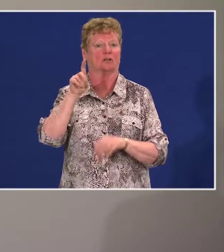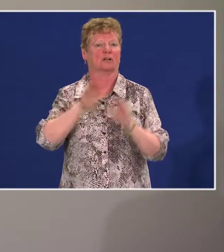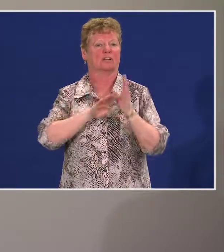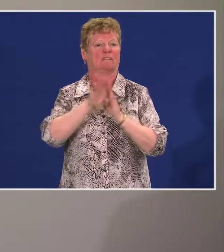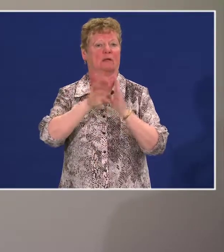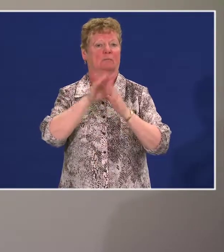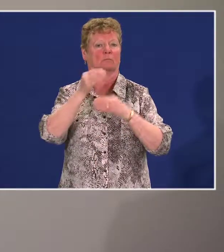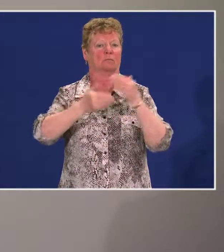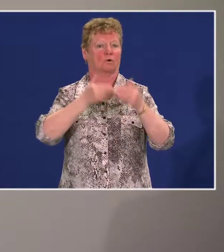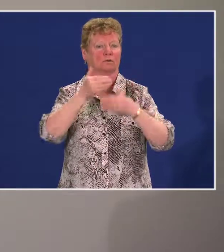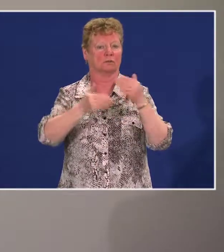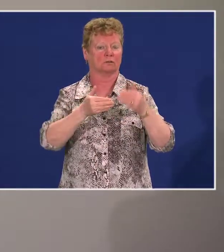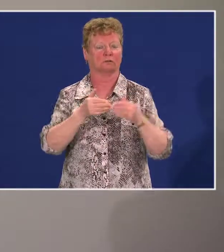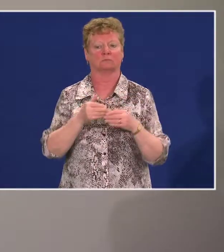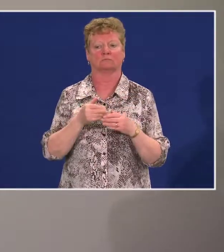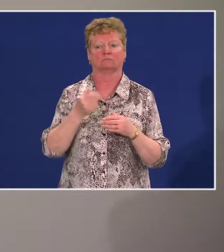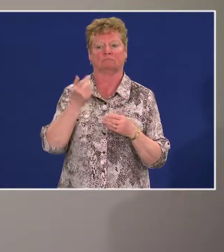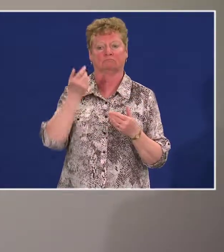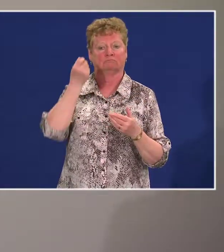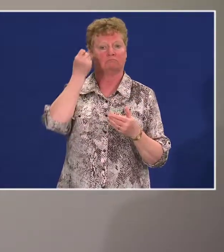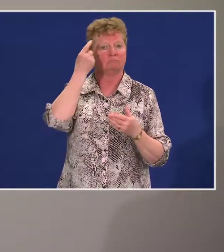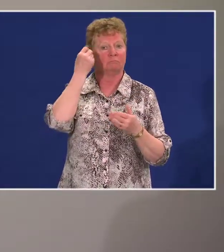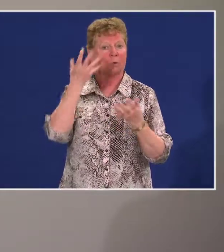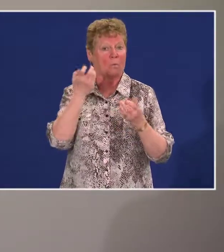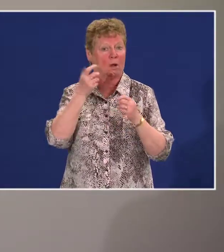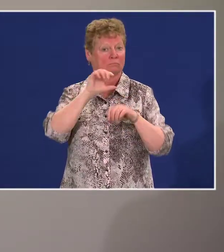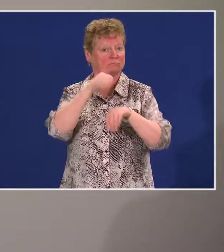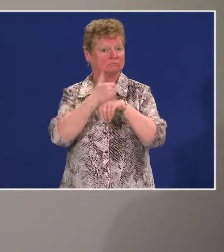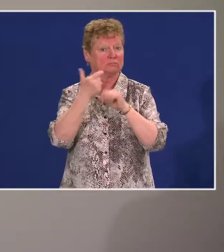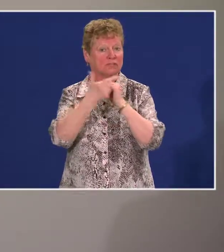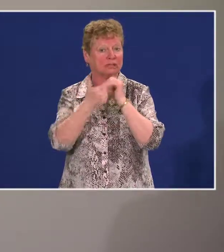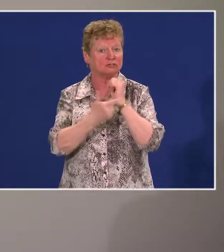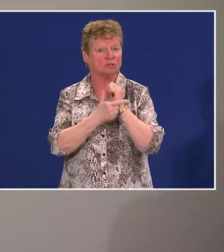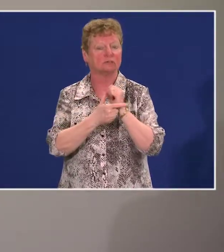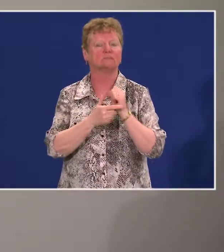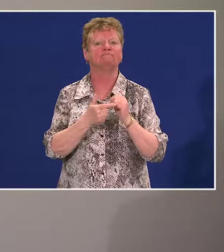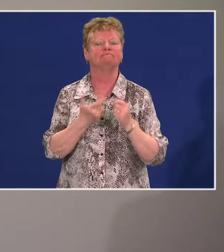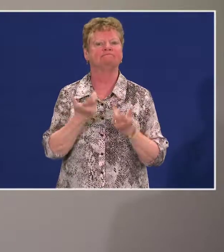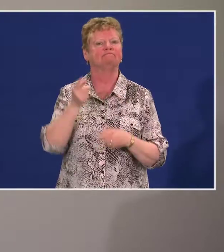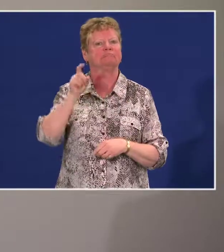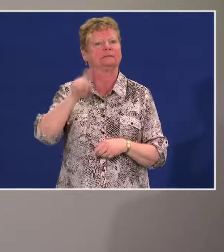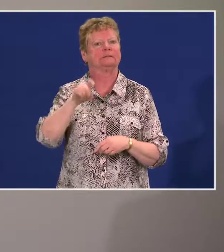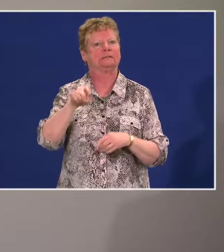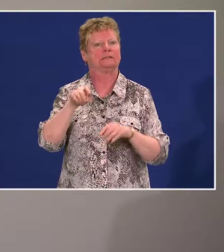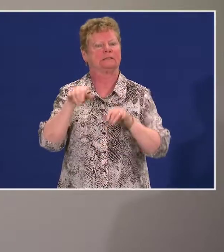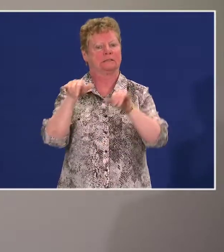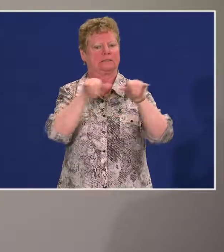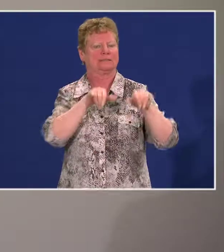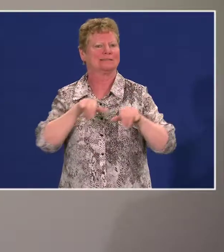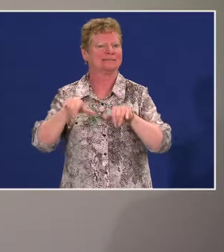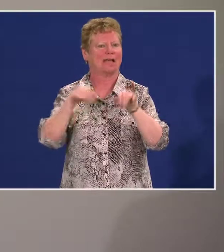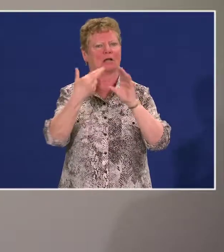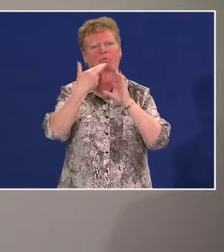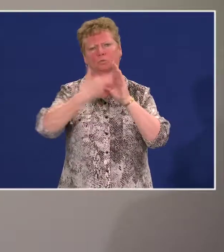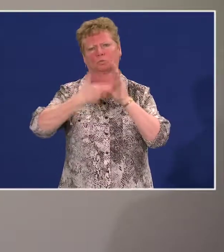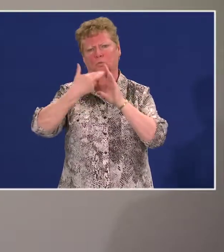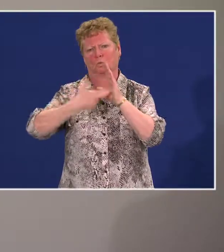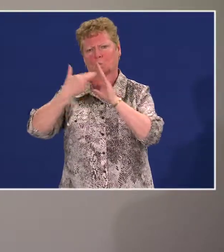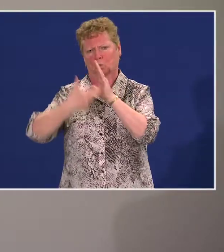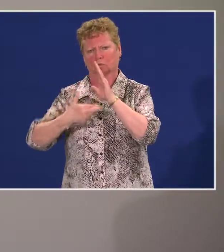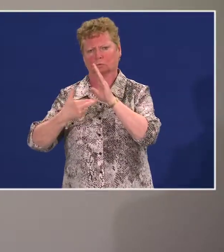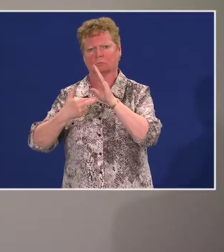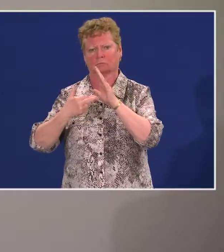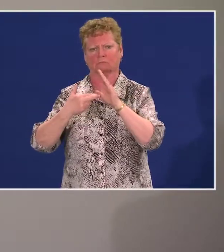in order for the legislation to be implemented, there's going to need to be standards or rules created